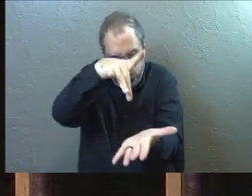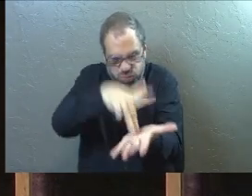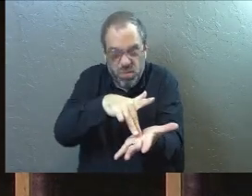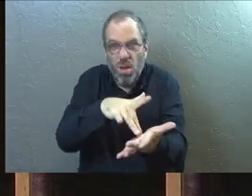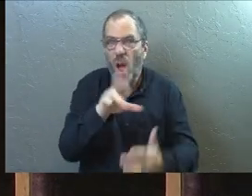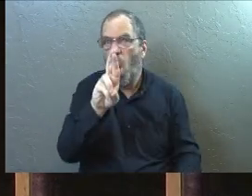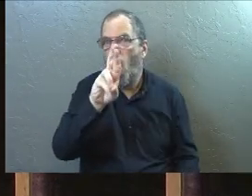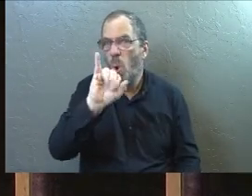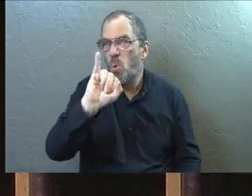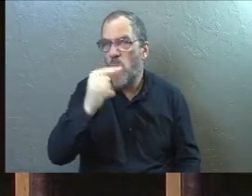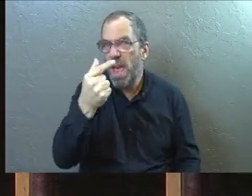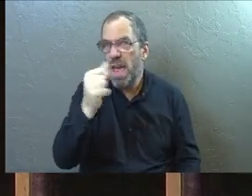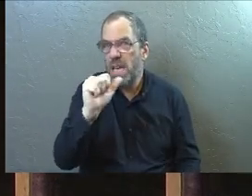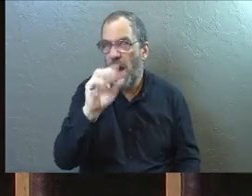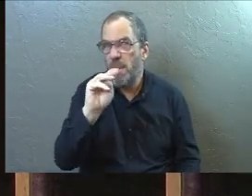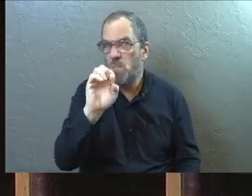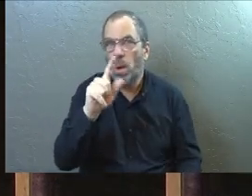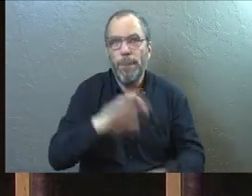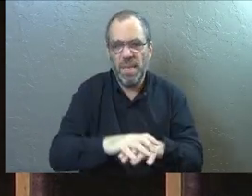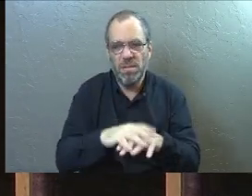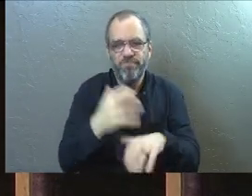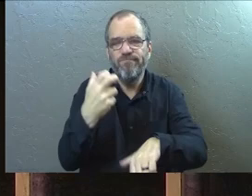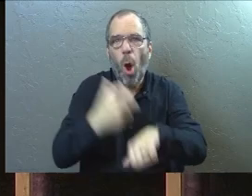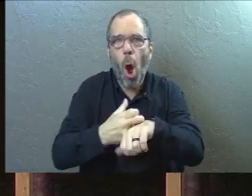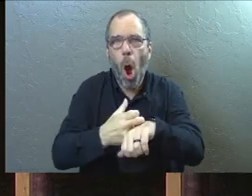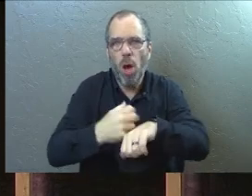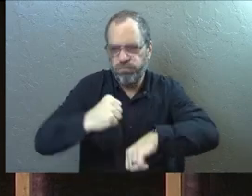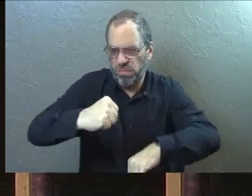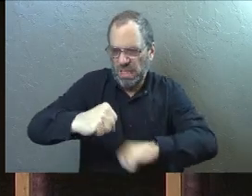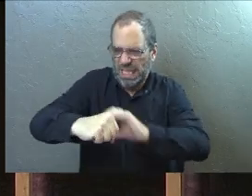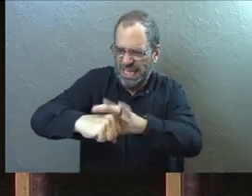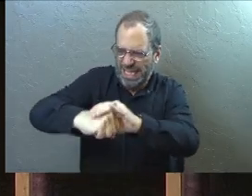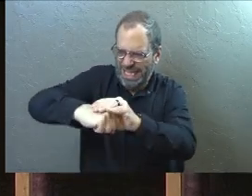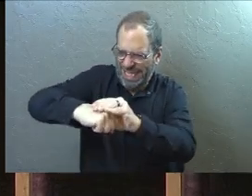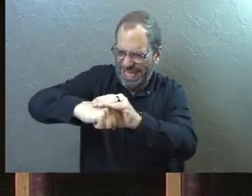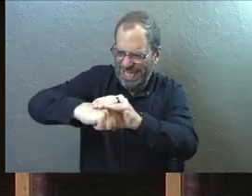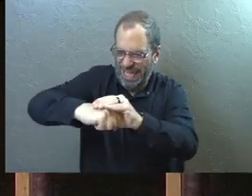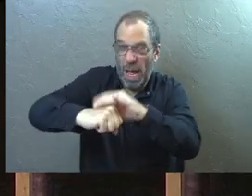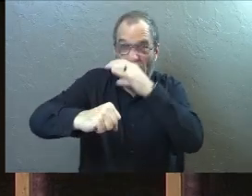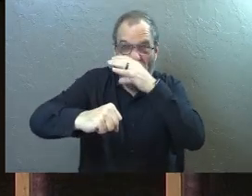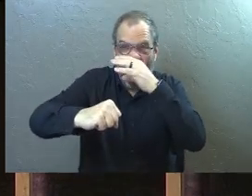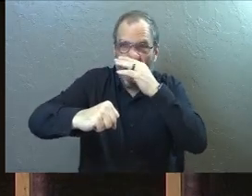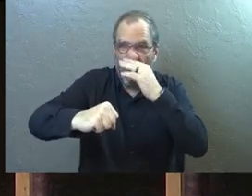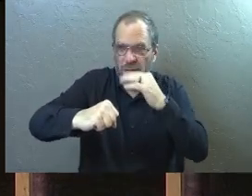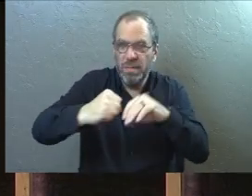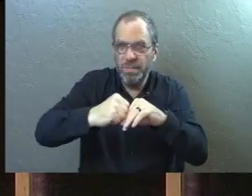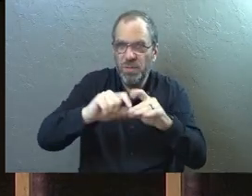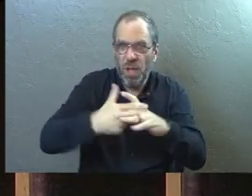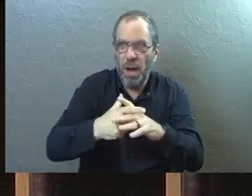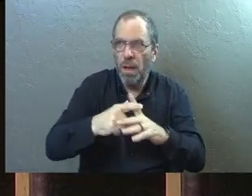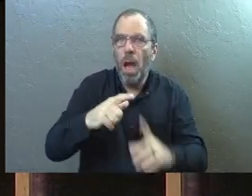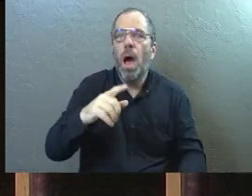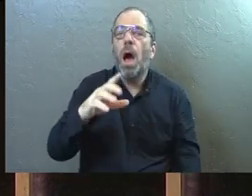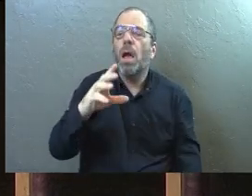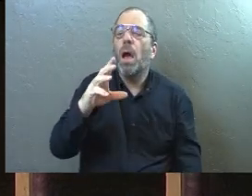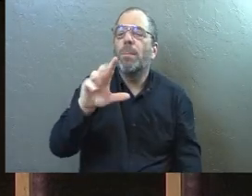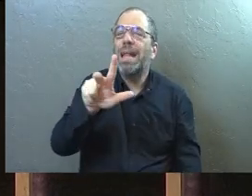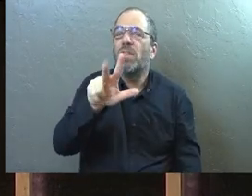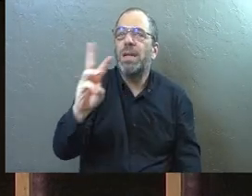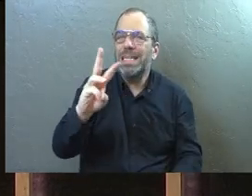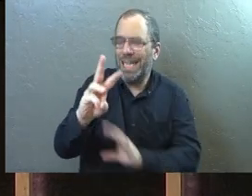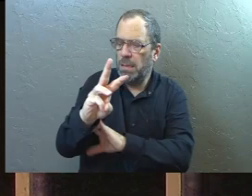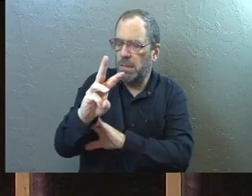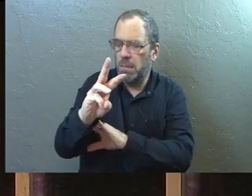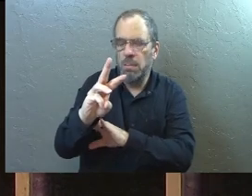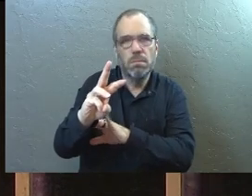Rigor mortis sets in after three hours, but it stops at 36 because the muscles will no longer